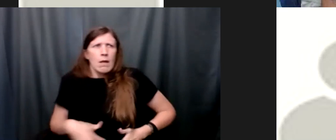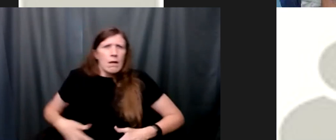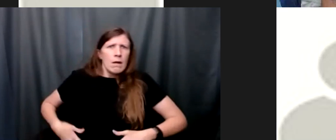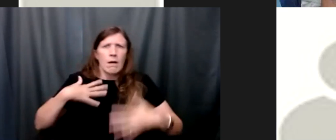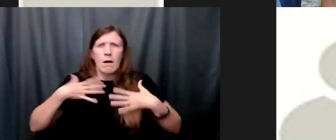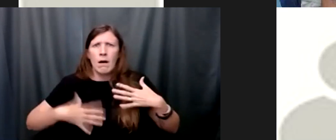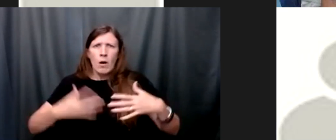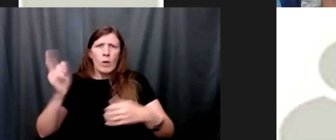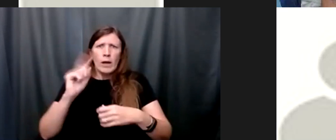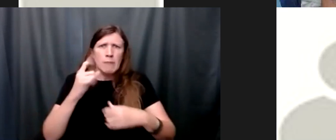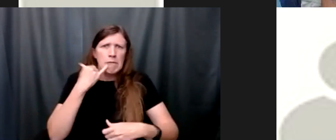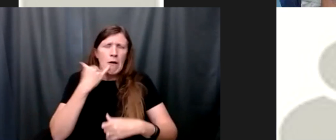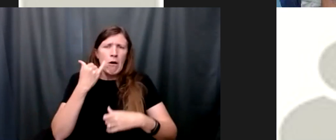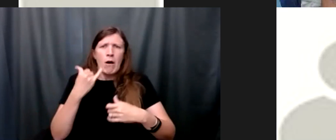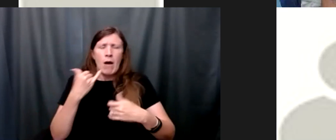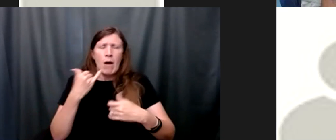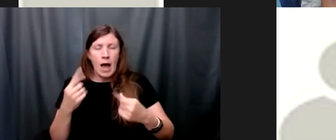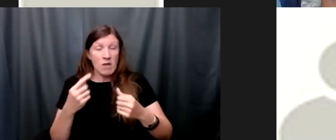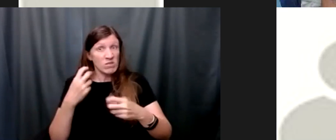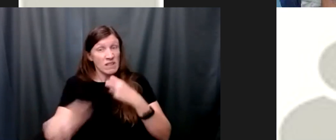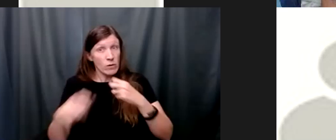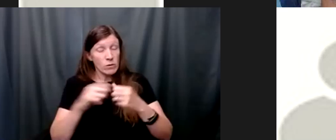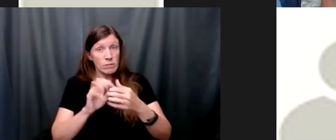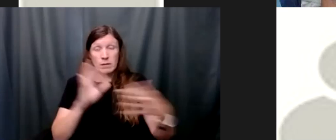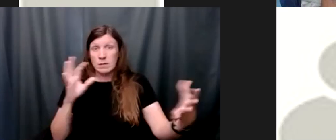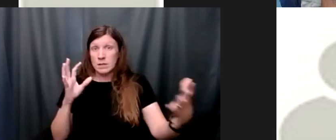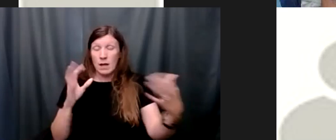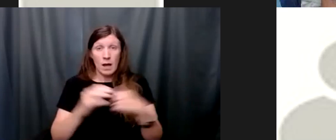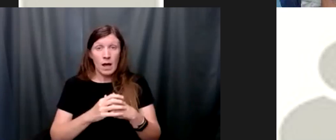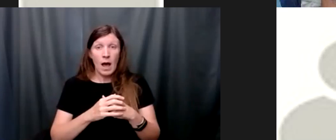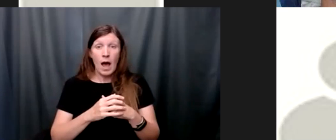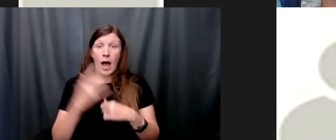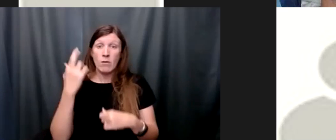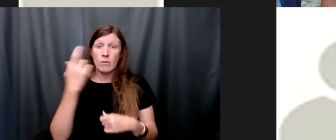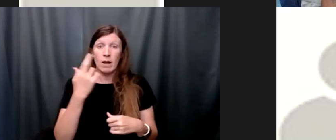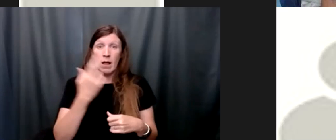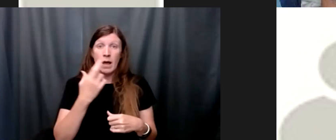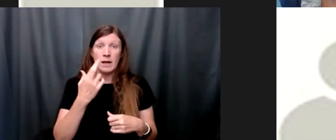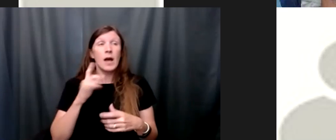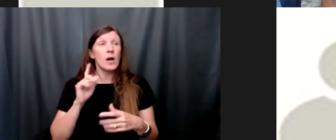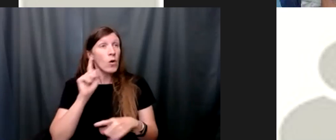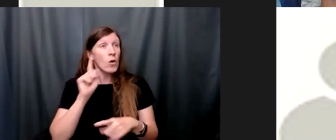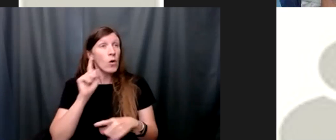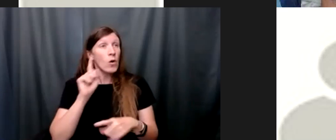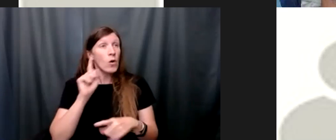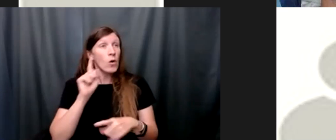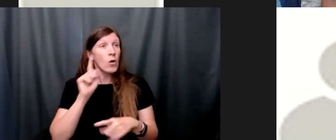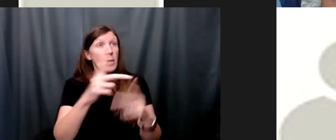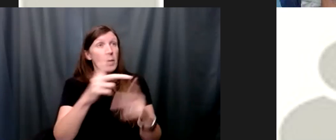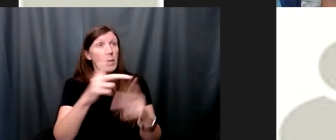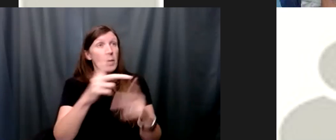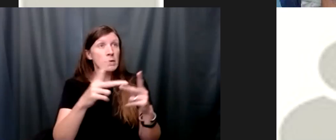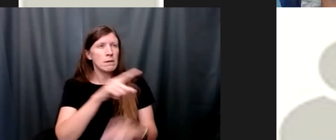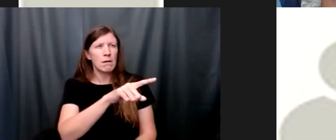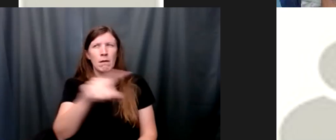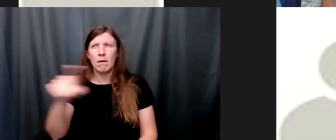other times i would notice that literally no matter where i was i was the only person not on my phone it